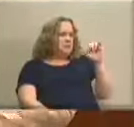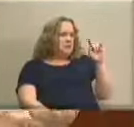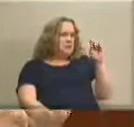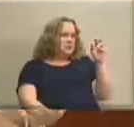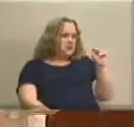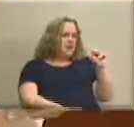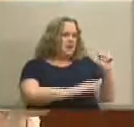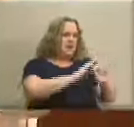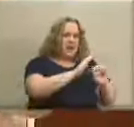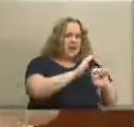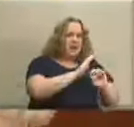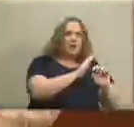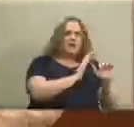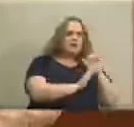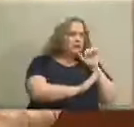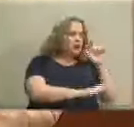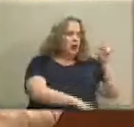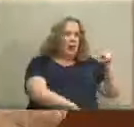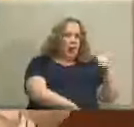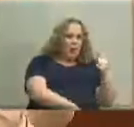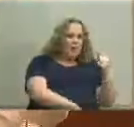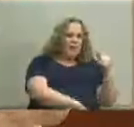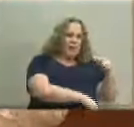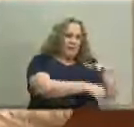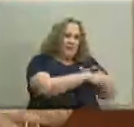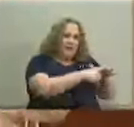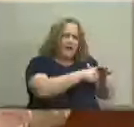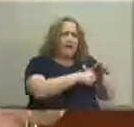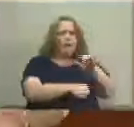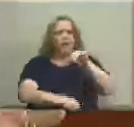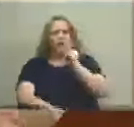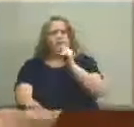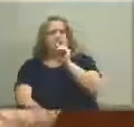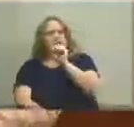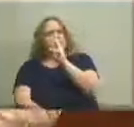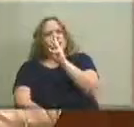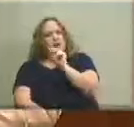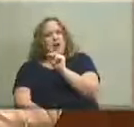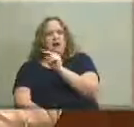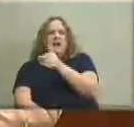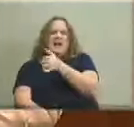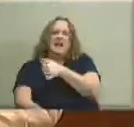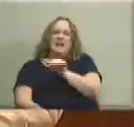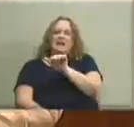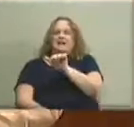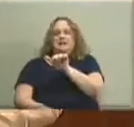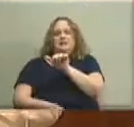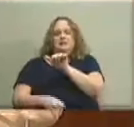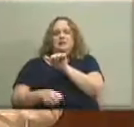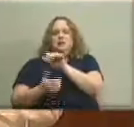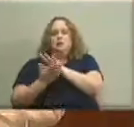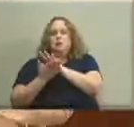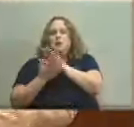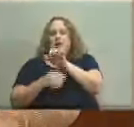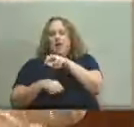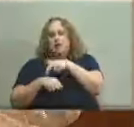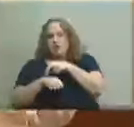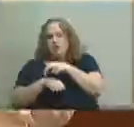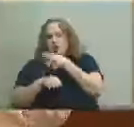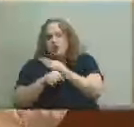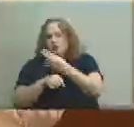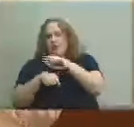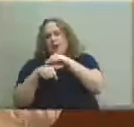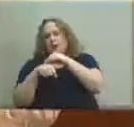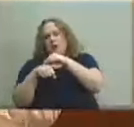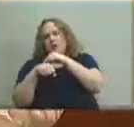more than you know just that cluster right there same with J town same with any school that references a geographical location I think that the name would be